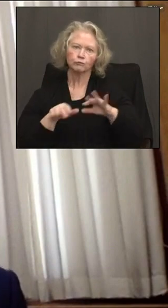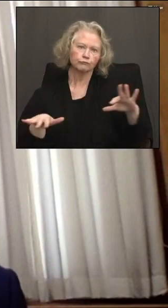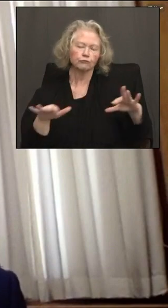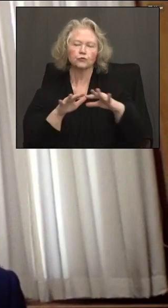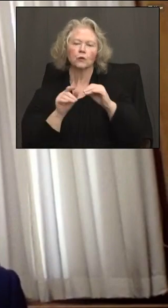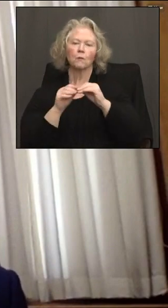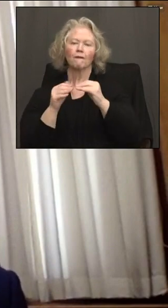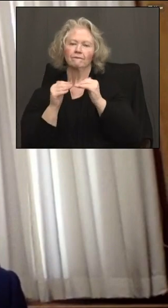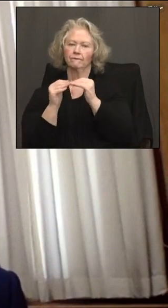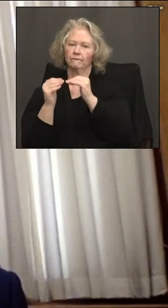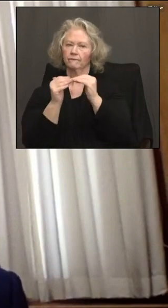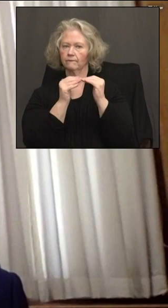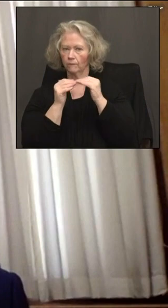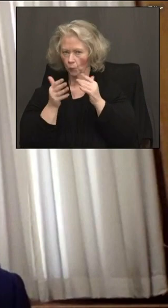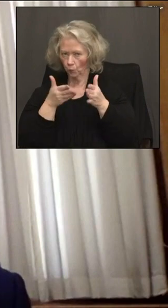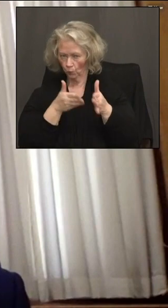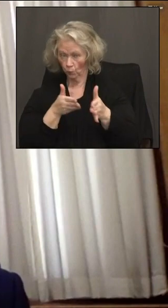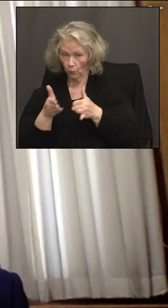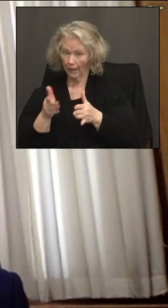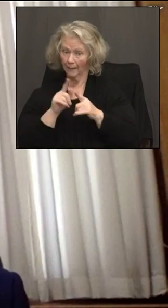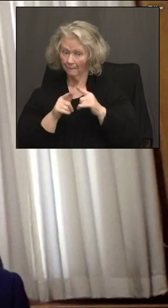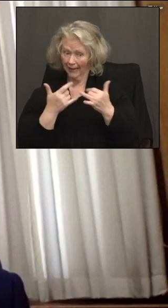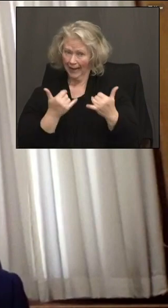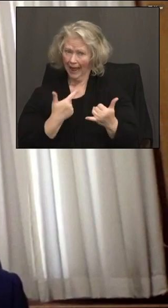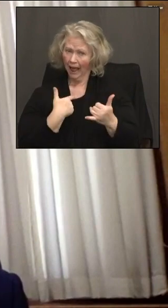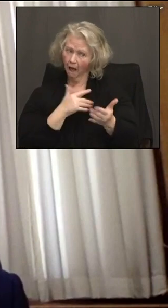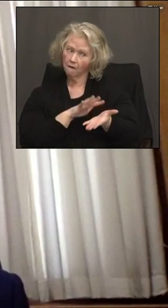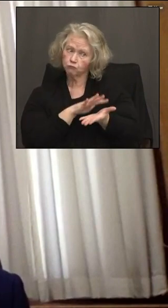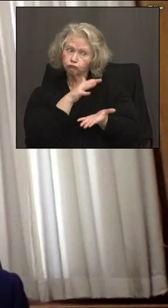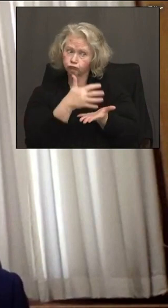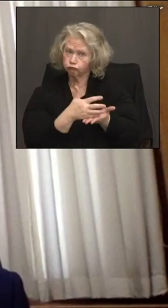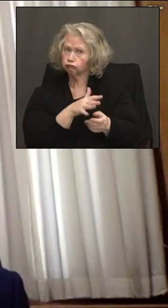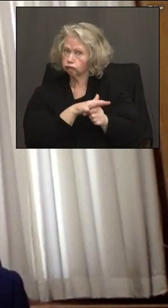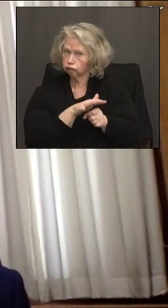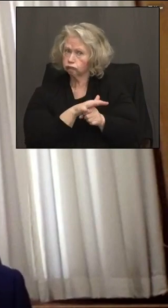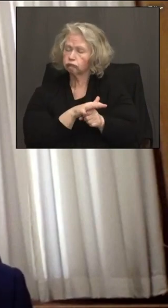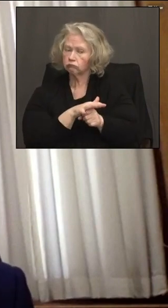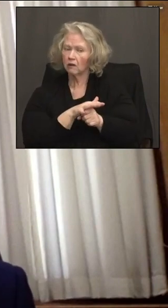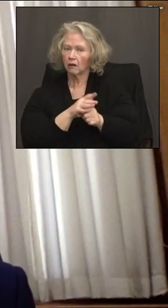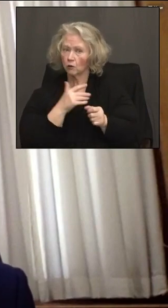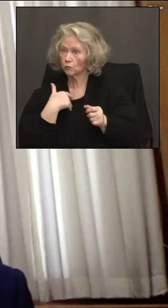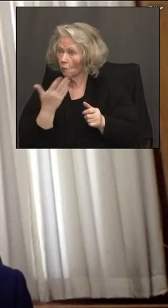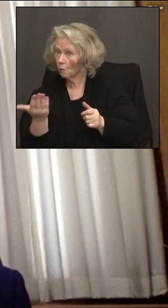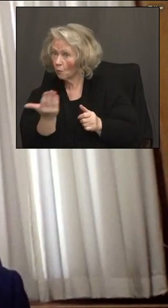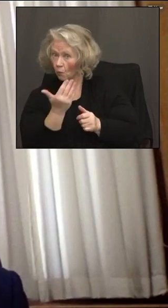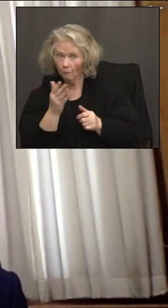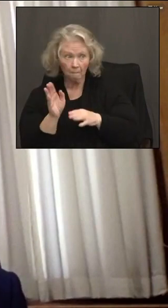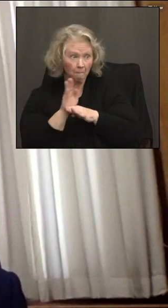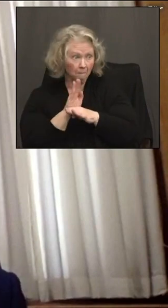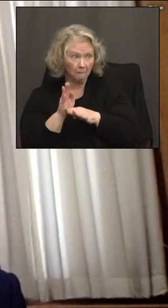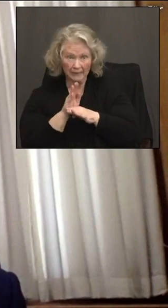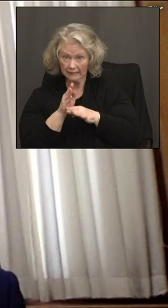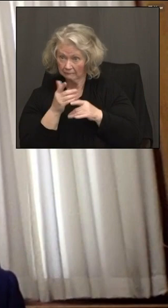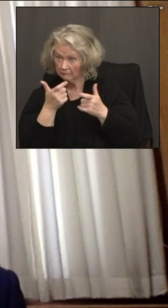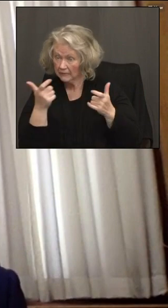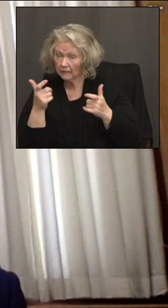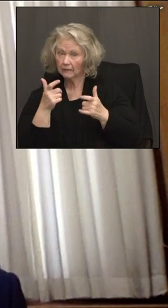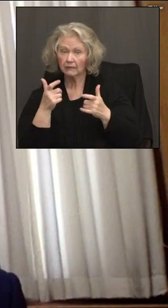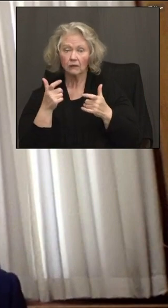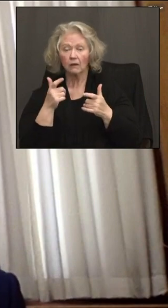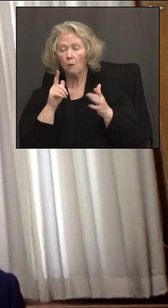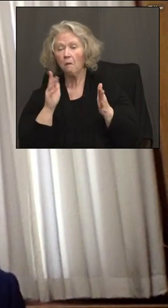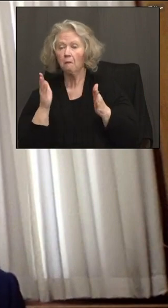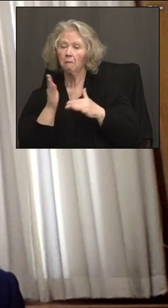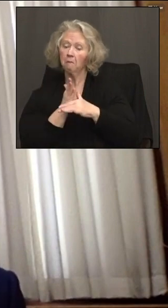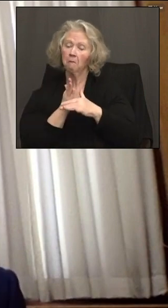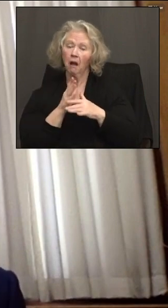equitably. You know, now that we're getting to a point where we do have more supply and demand, we're welcoming and inviting, you know, large employers or medium-sized